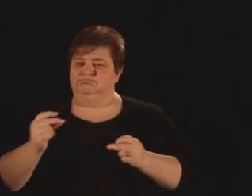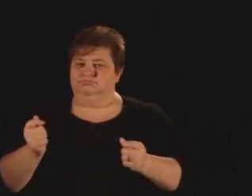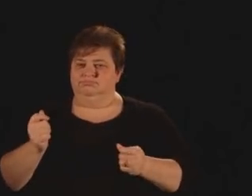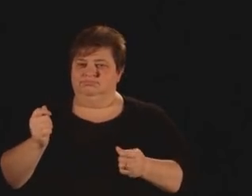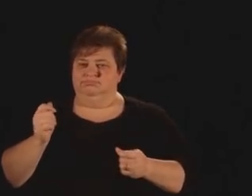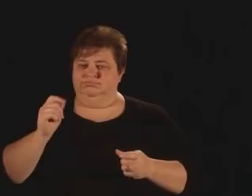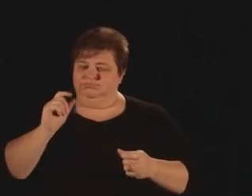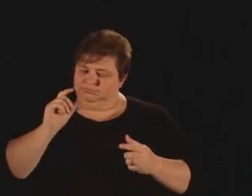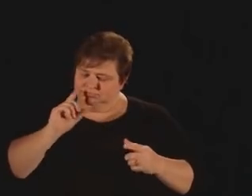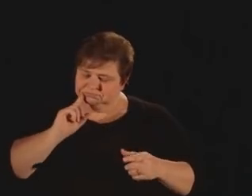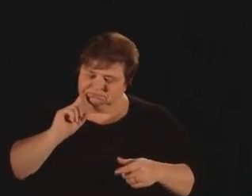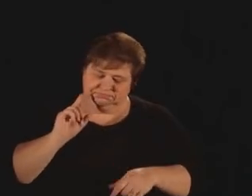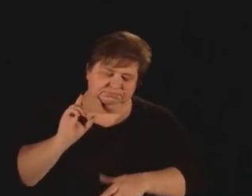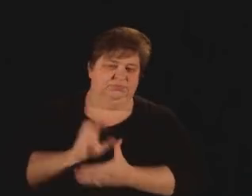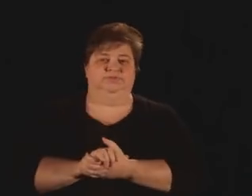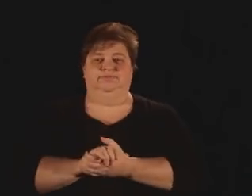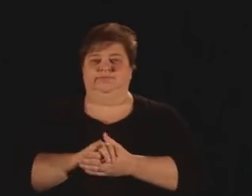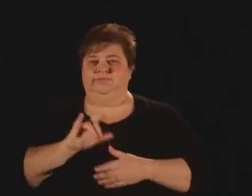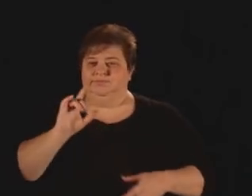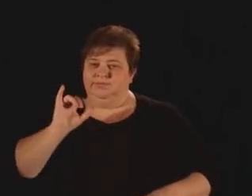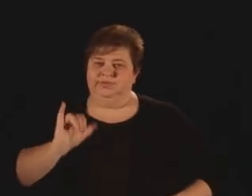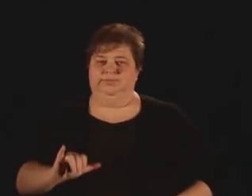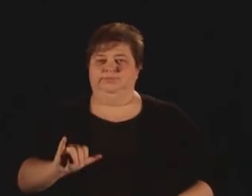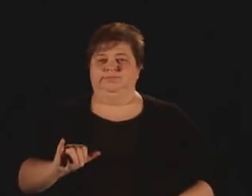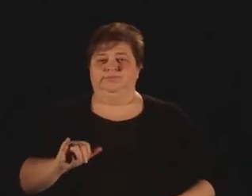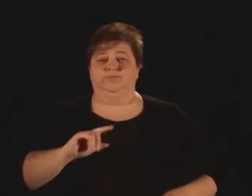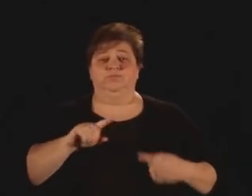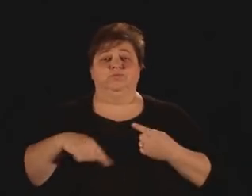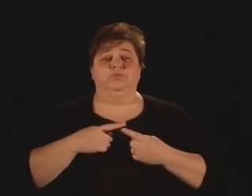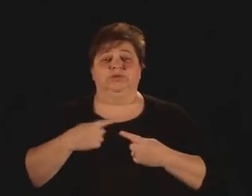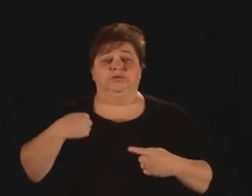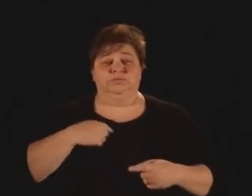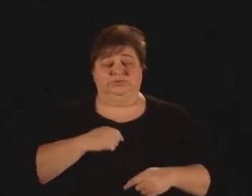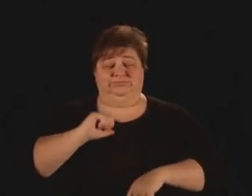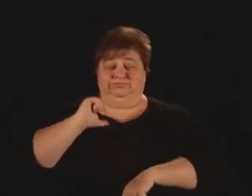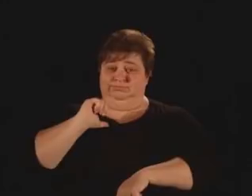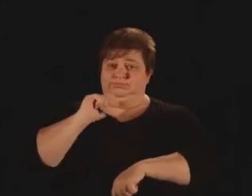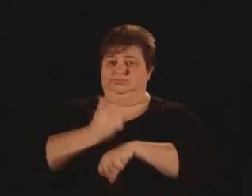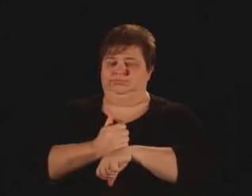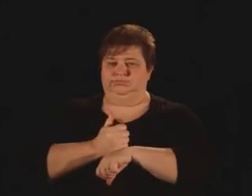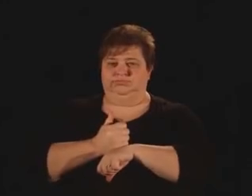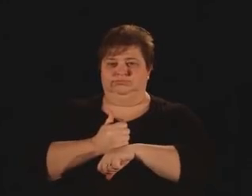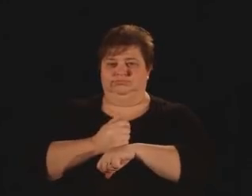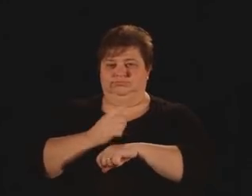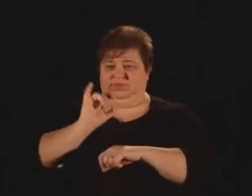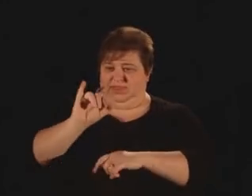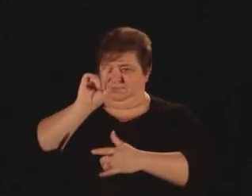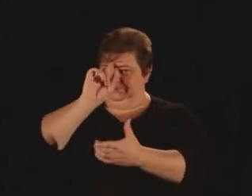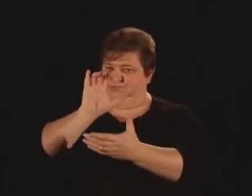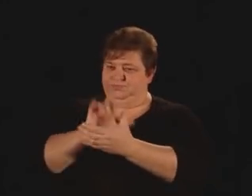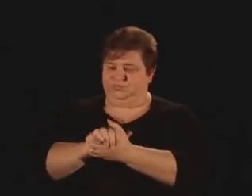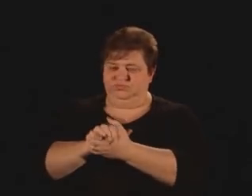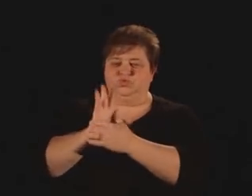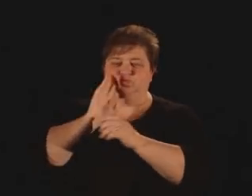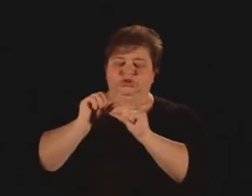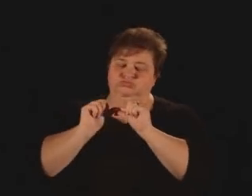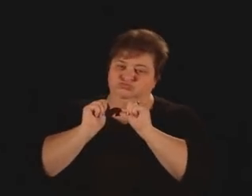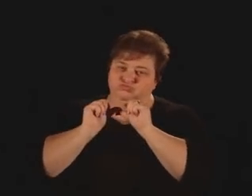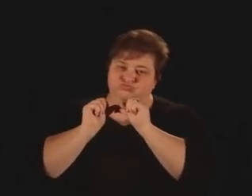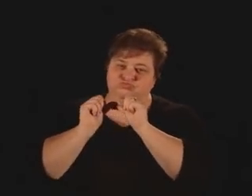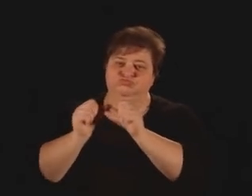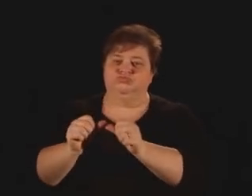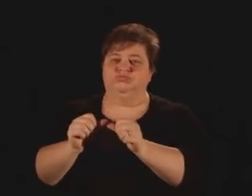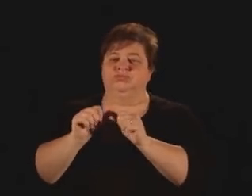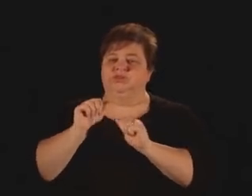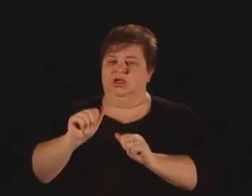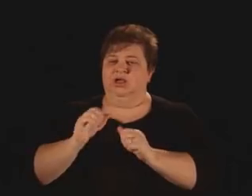Now, our beliefs, once formed, are amazingly resilient. Just try to get somebody to change